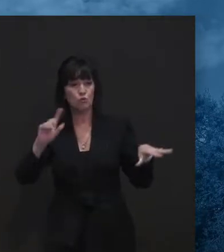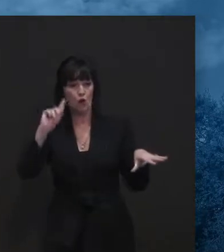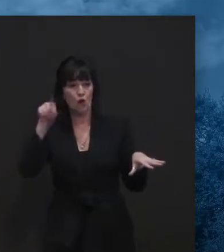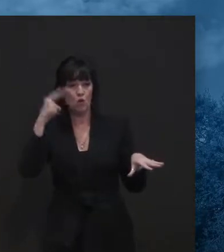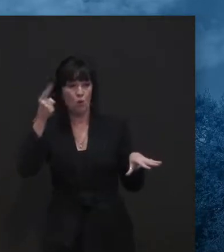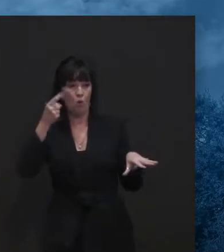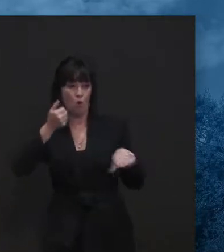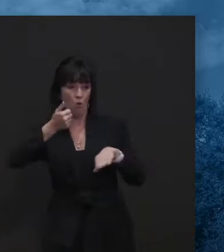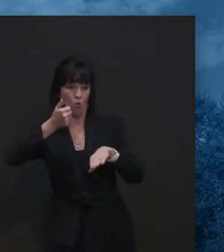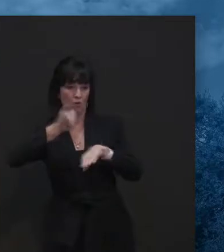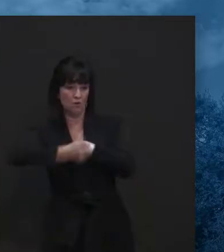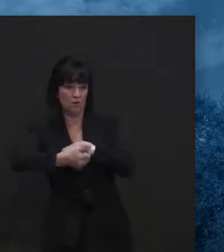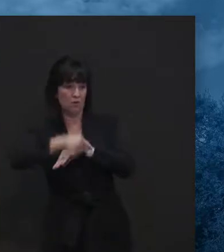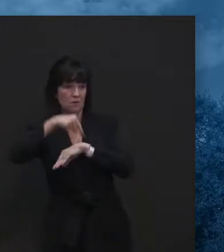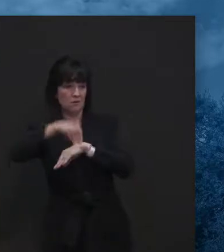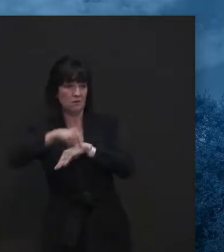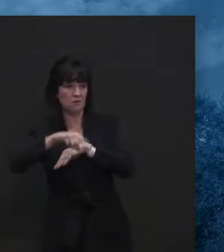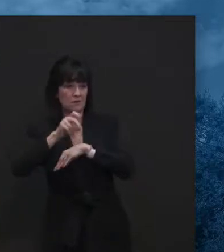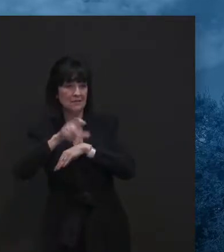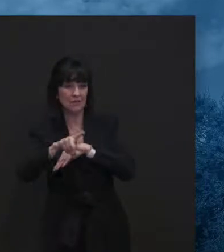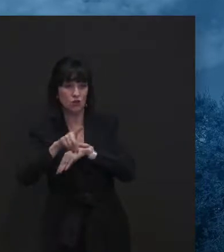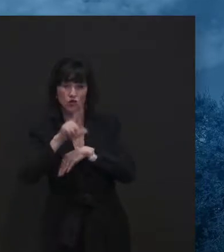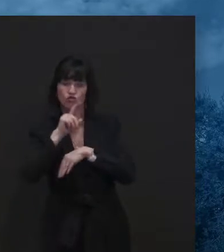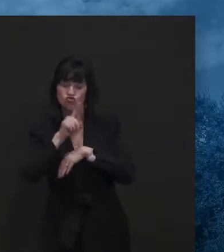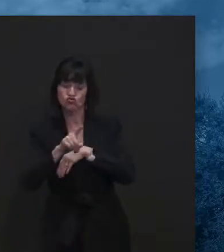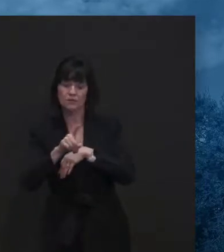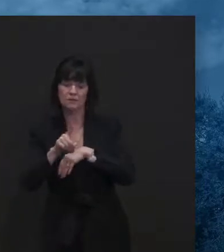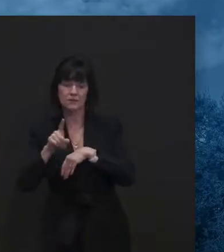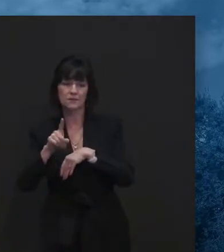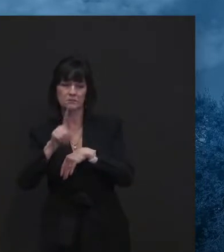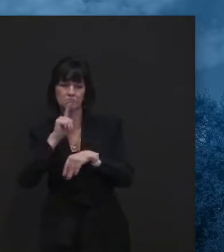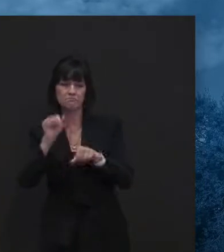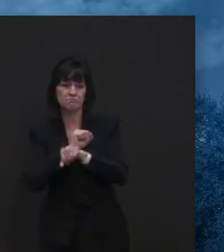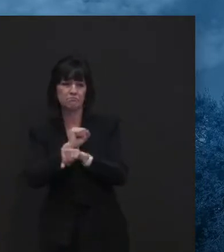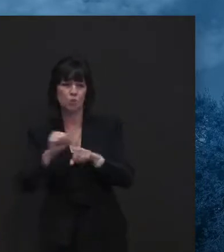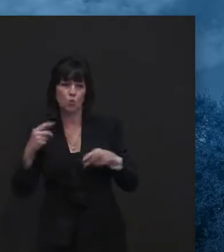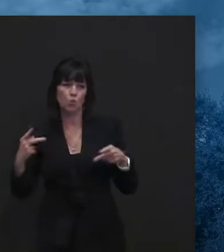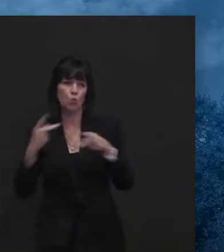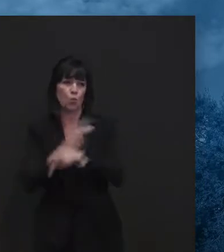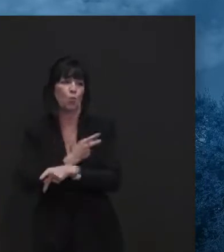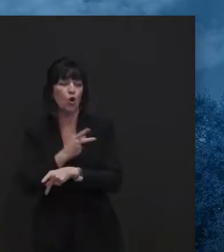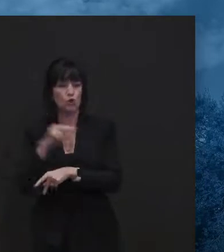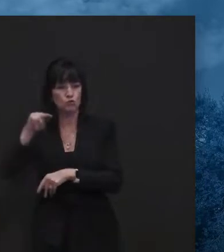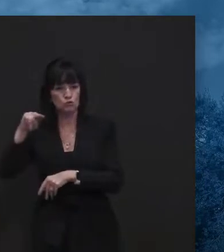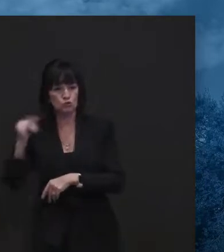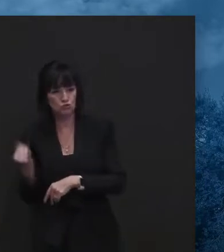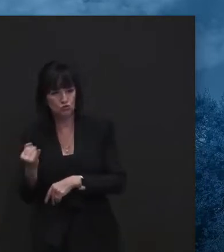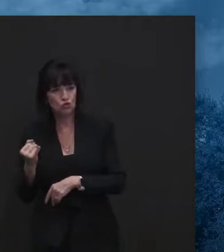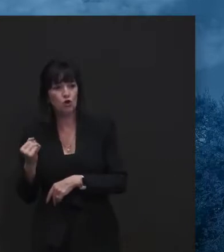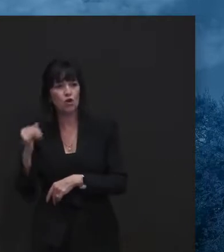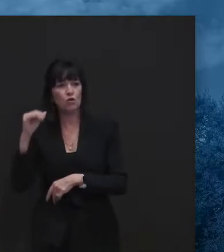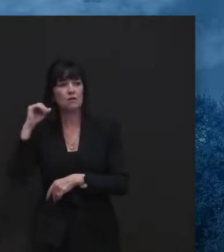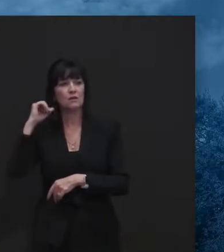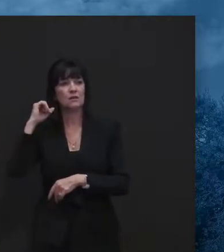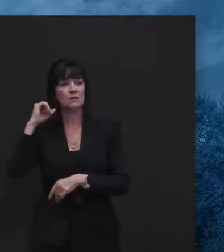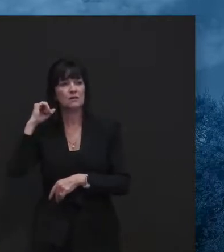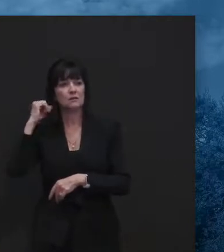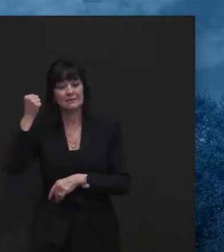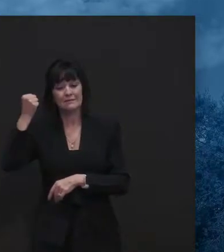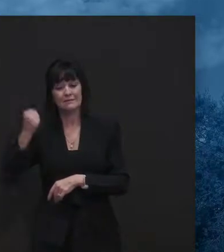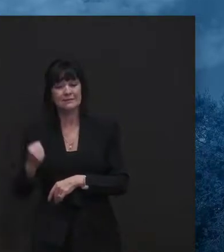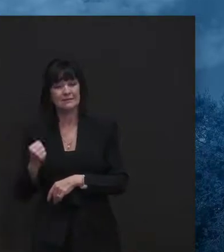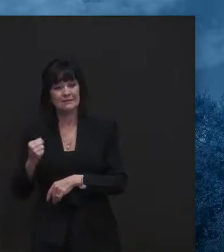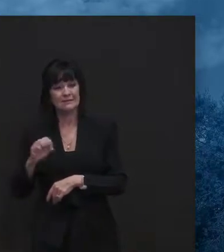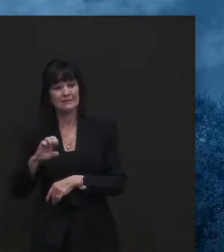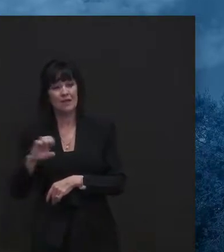worse in southeastern Pennsylvania, Philadelphia, New Jersey, not completely clear, uh, the